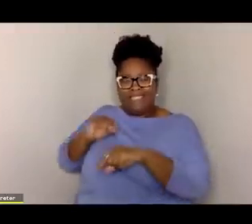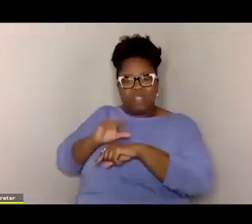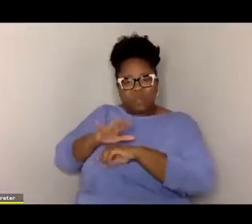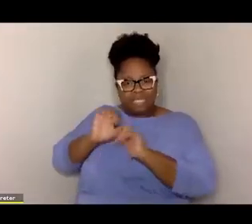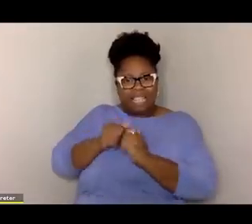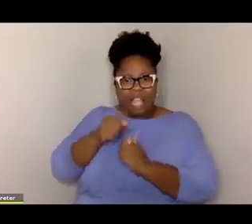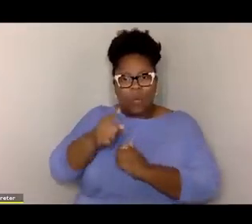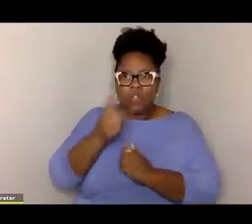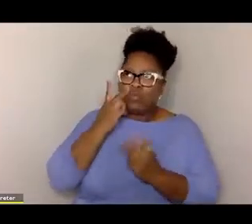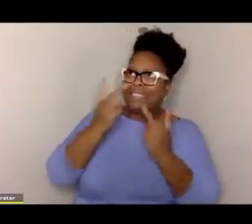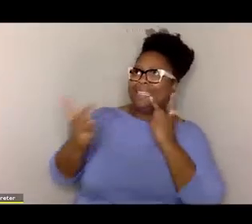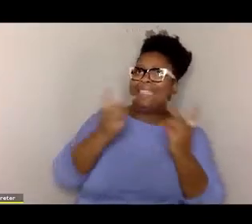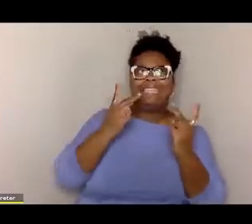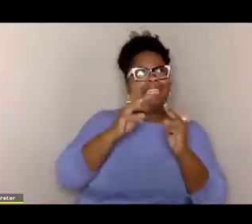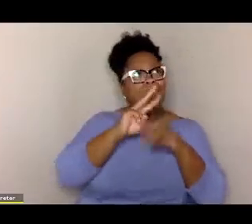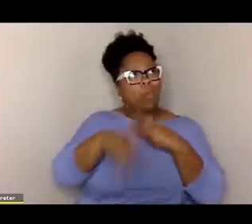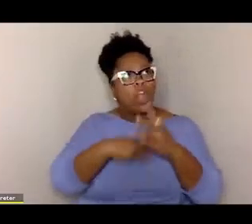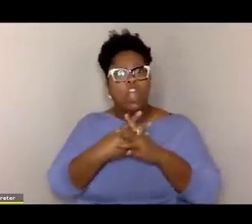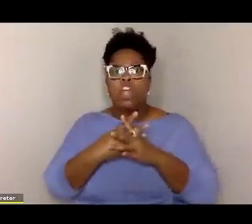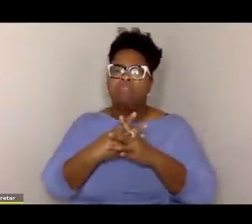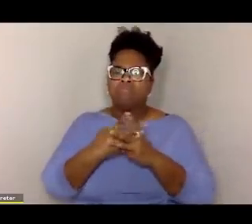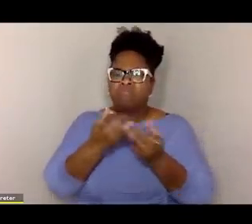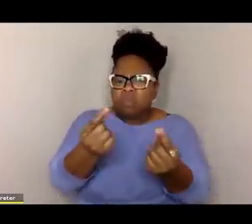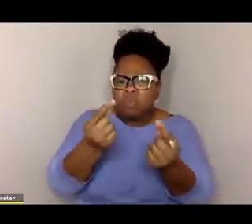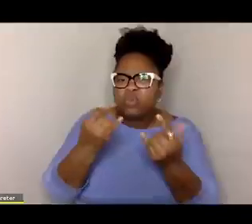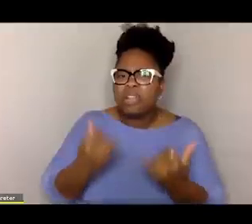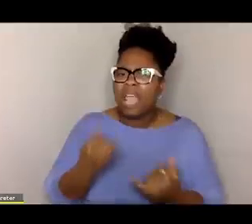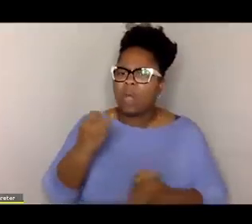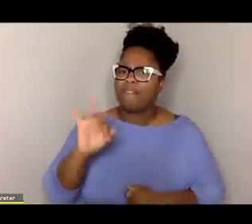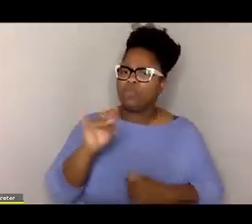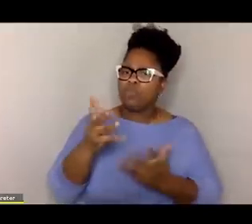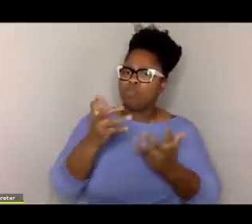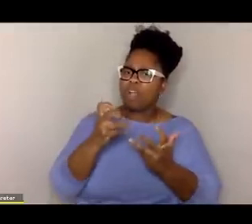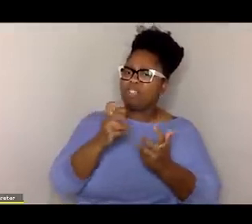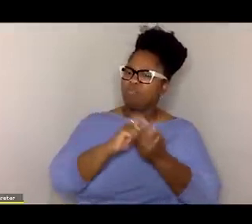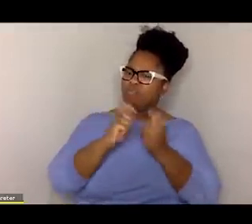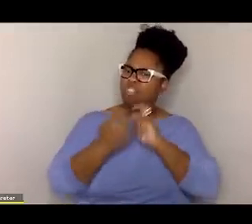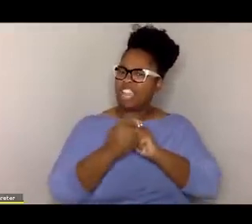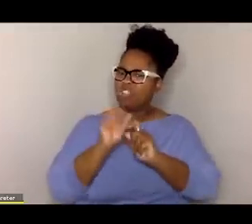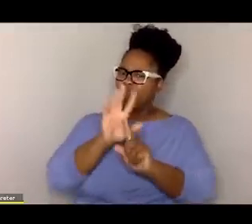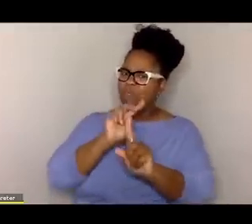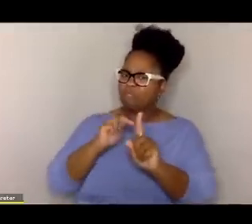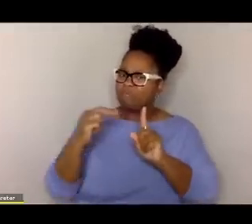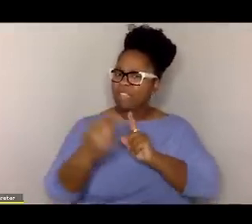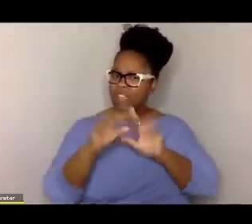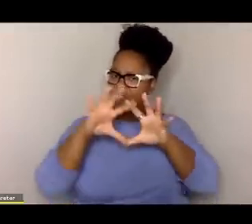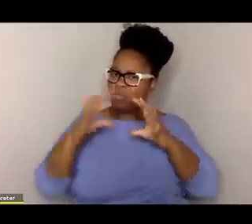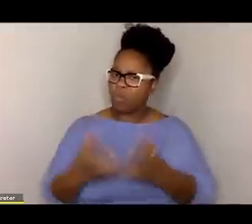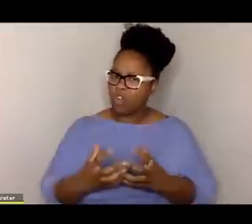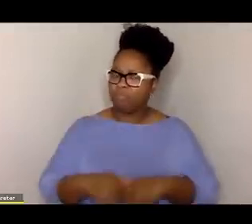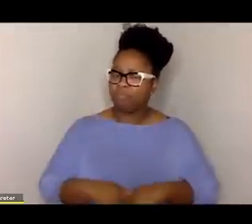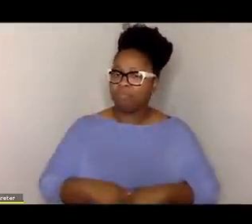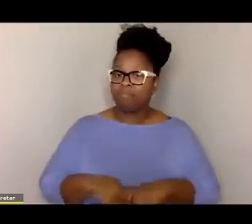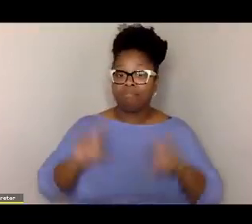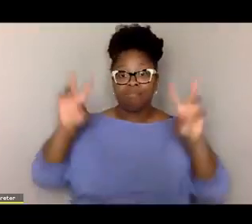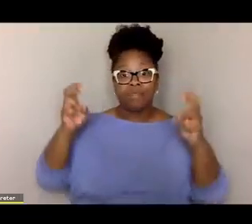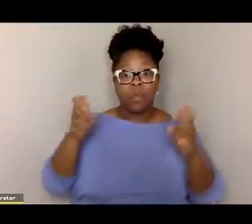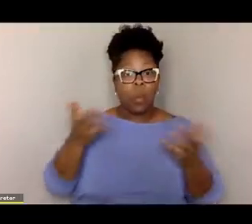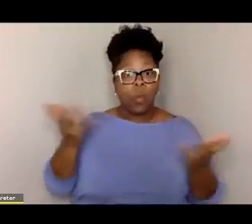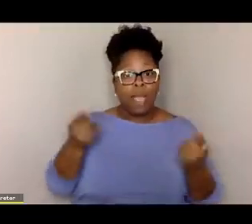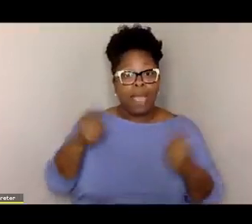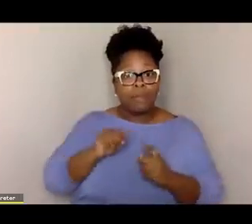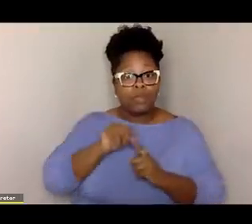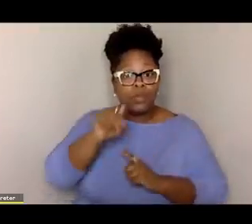shaped the way you see the world and what you can do now if you want to change that view of the world.